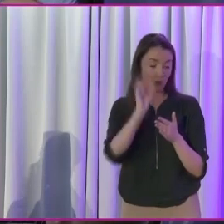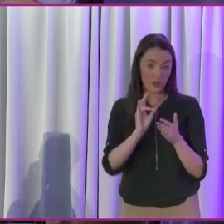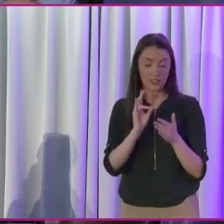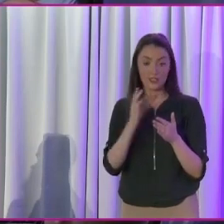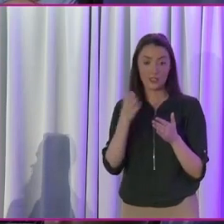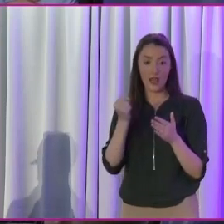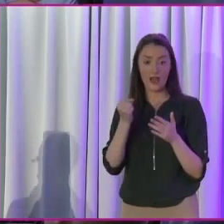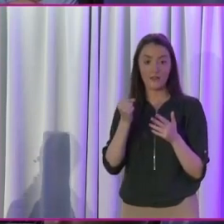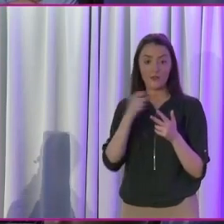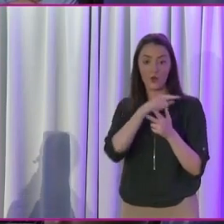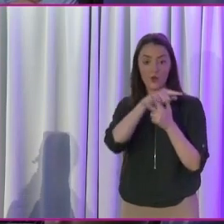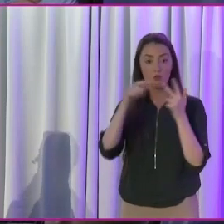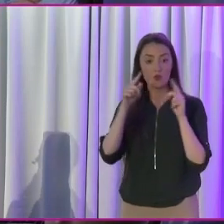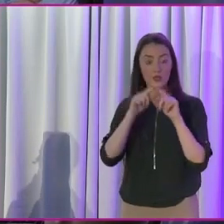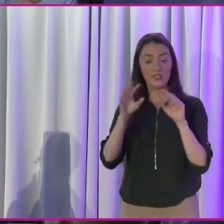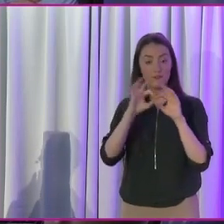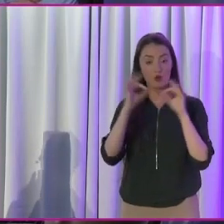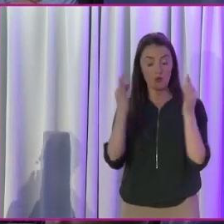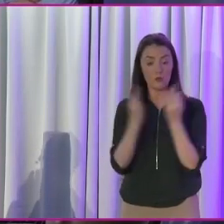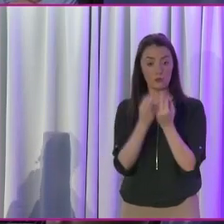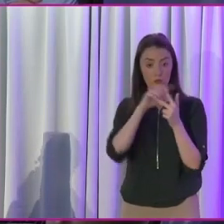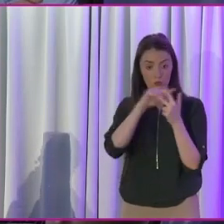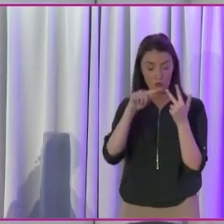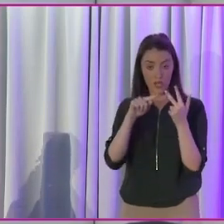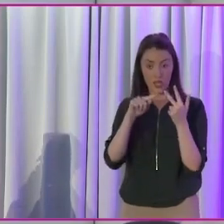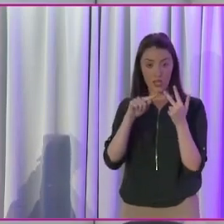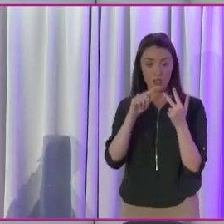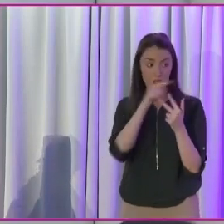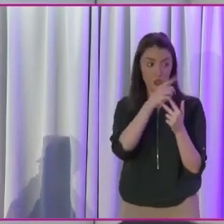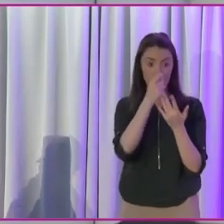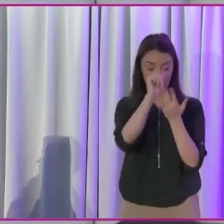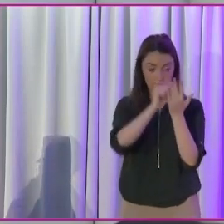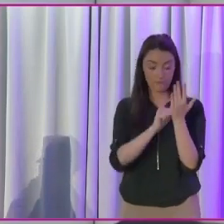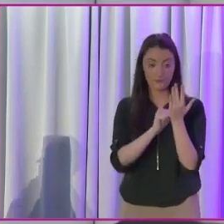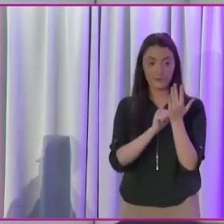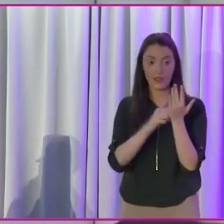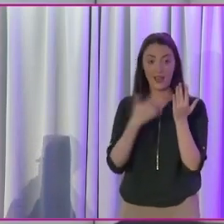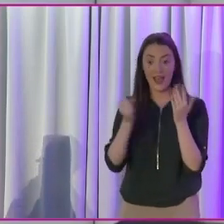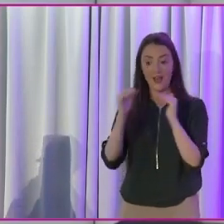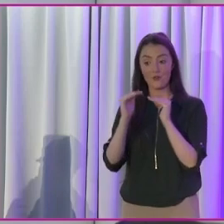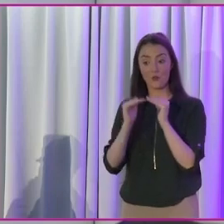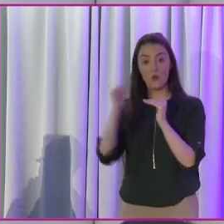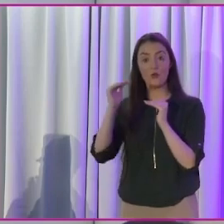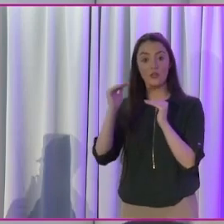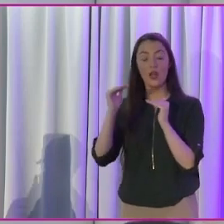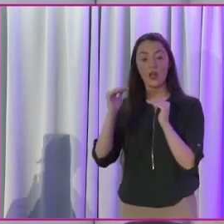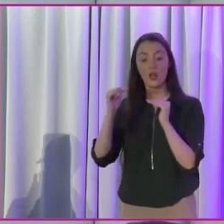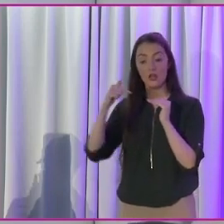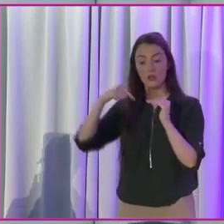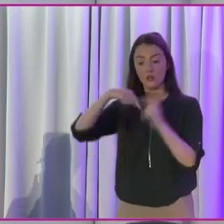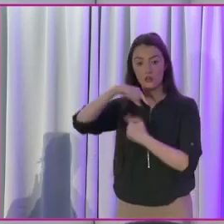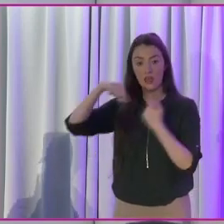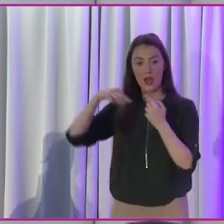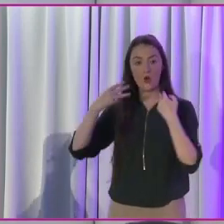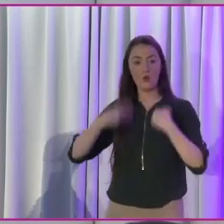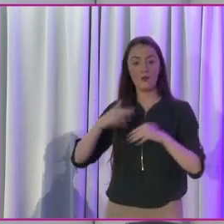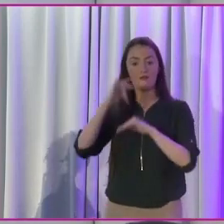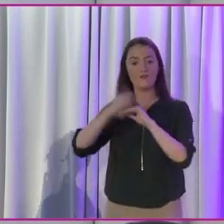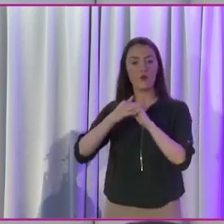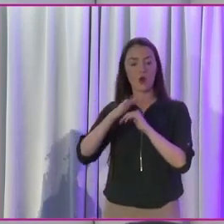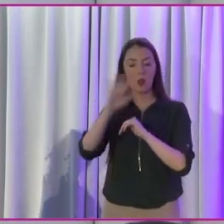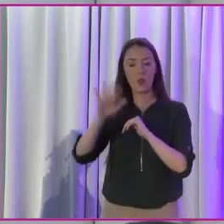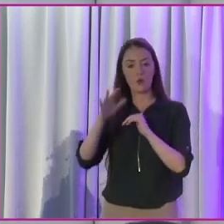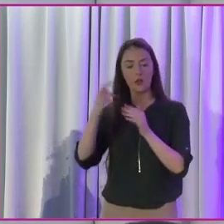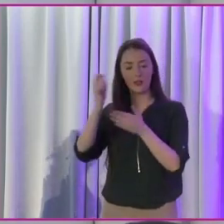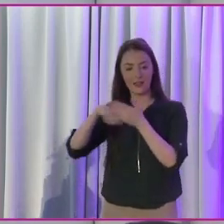have at least three groups, you know, that you listed there anyway. And we have a quota on, as I said, on the women for a local election, which is a